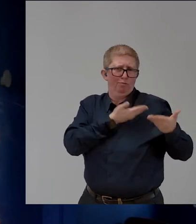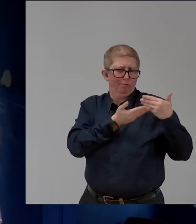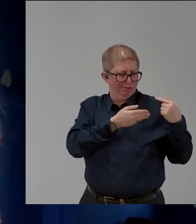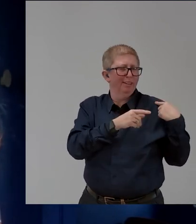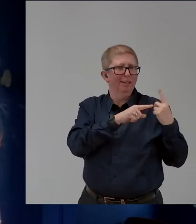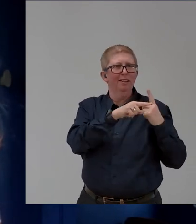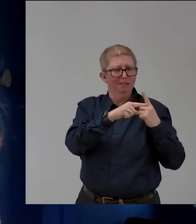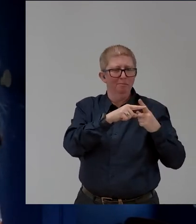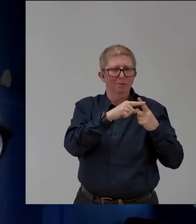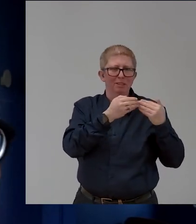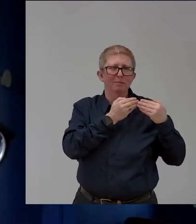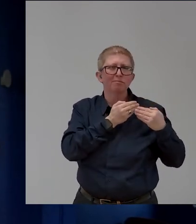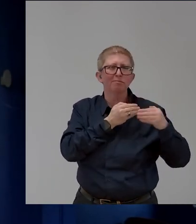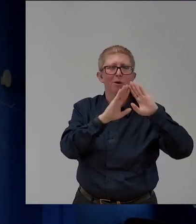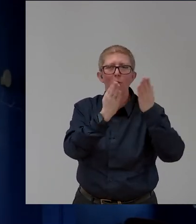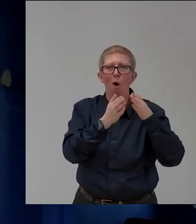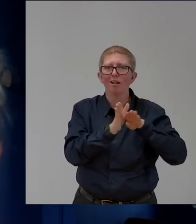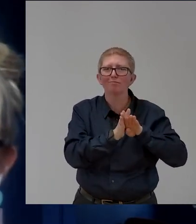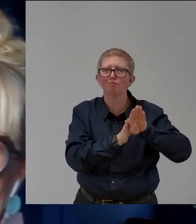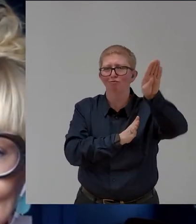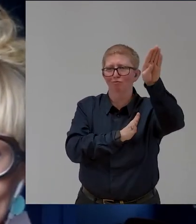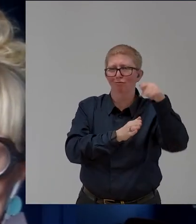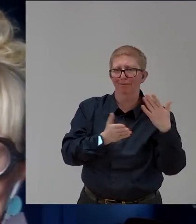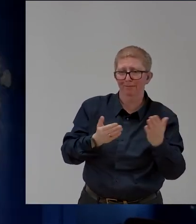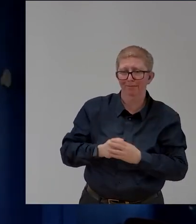have you for your keynote. And so, over to you.